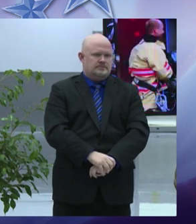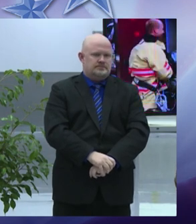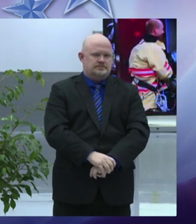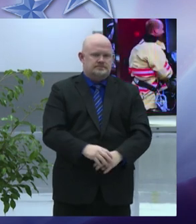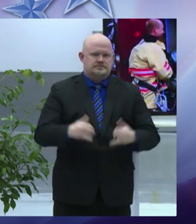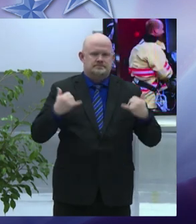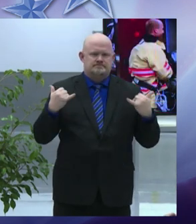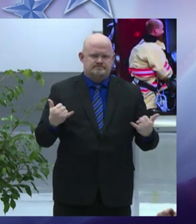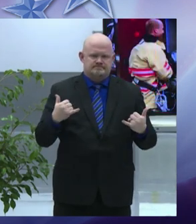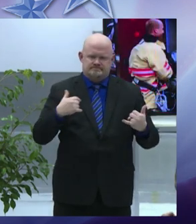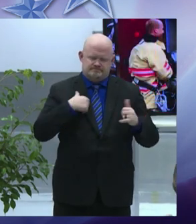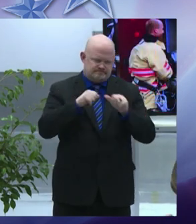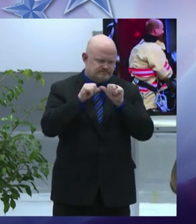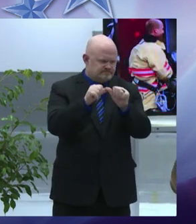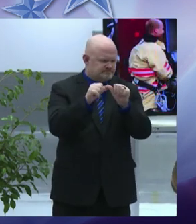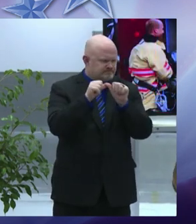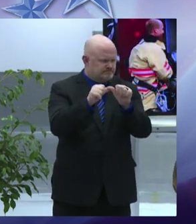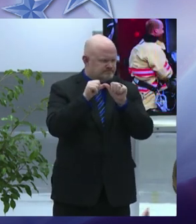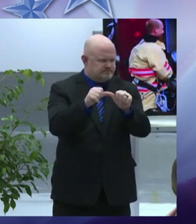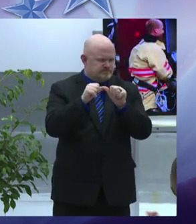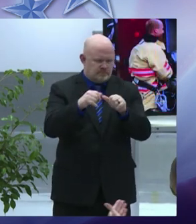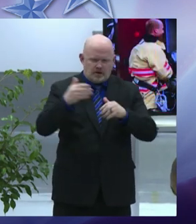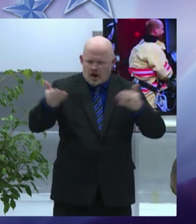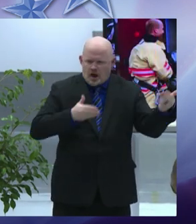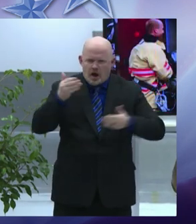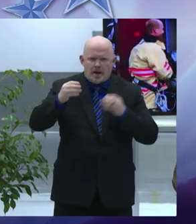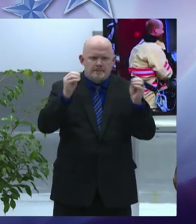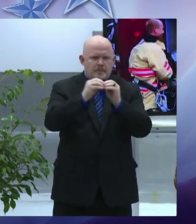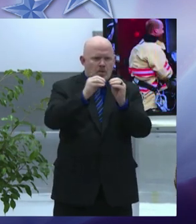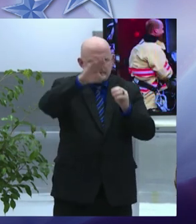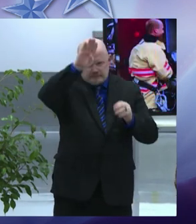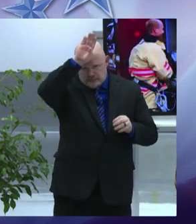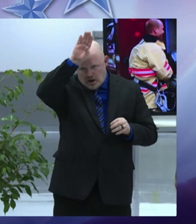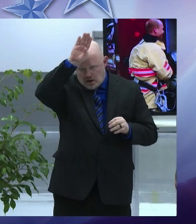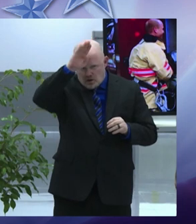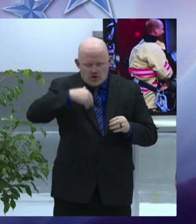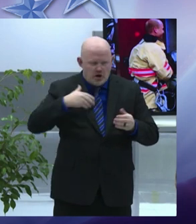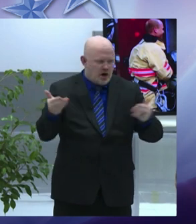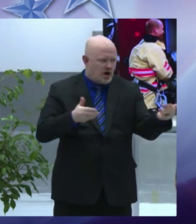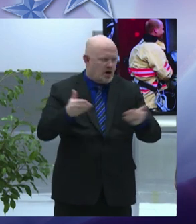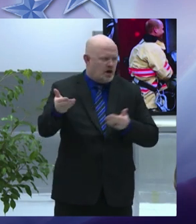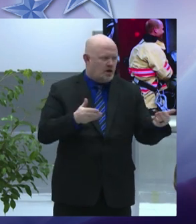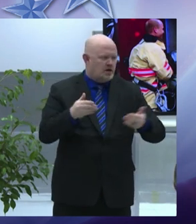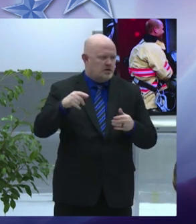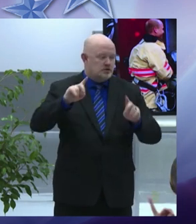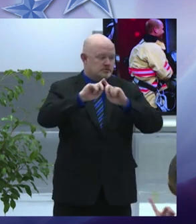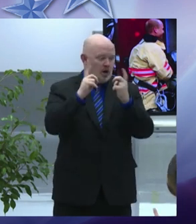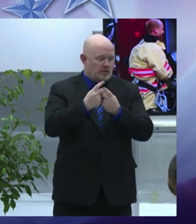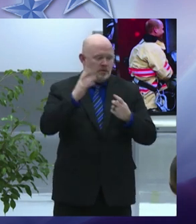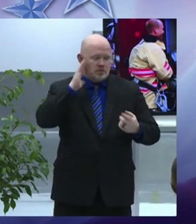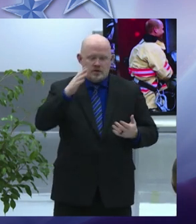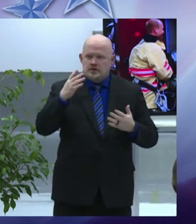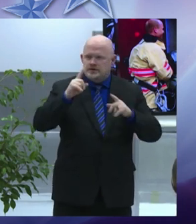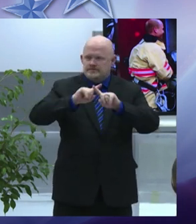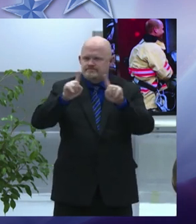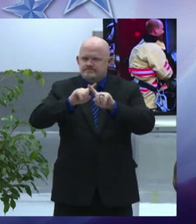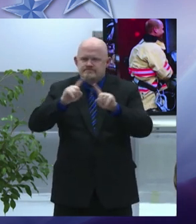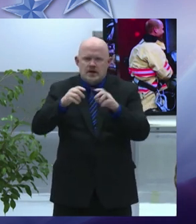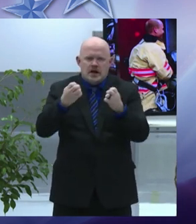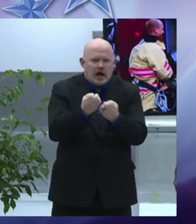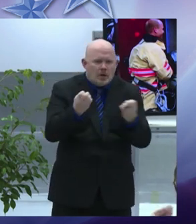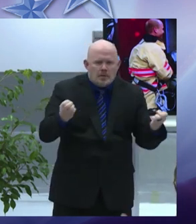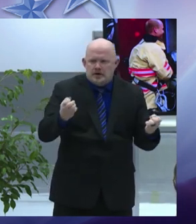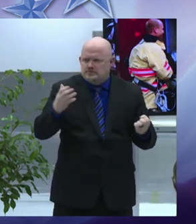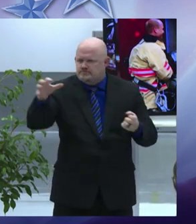will keep getting better it will begin hiring more firefighters the department will also equip every company with new life-saving